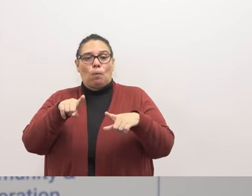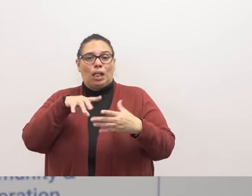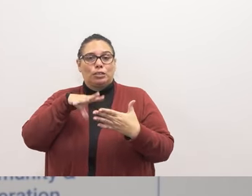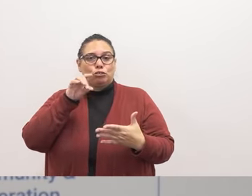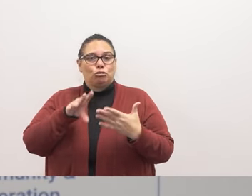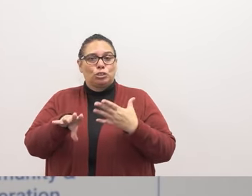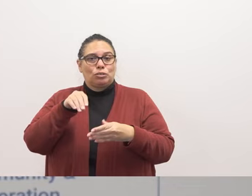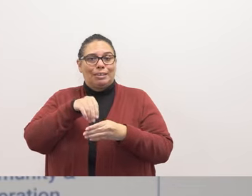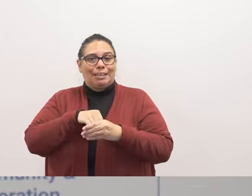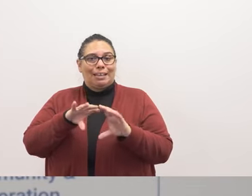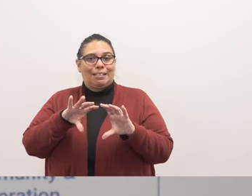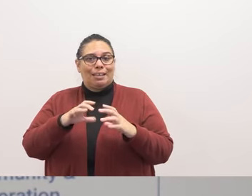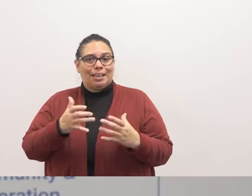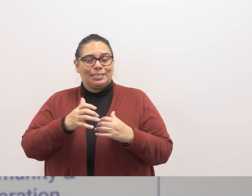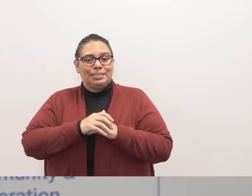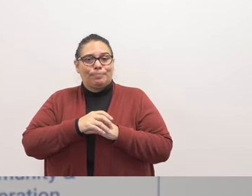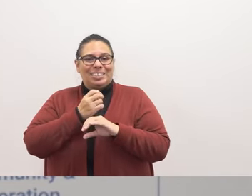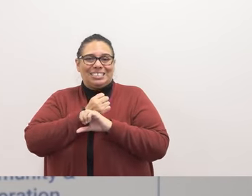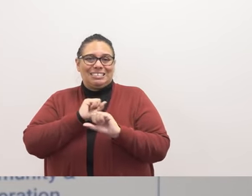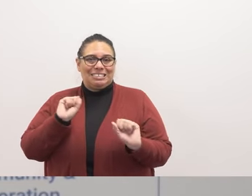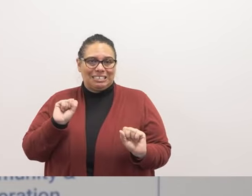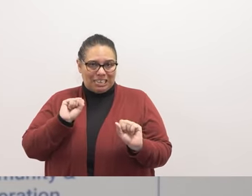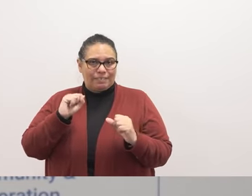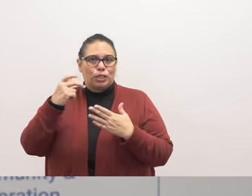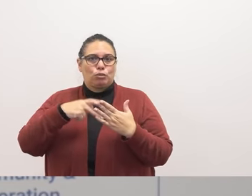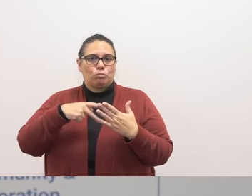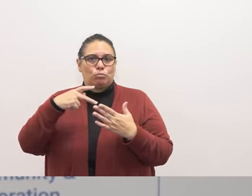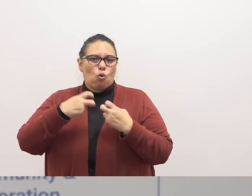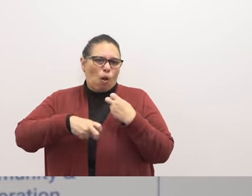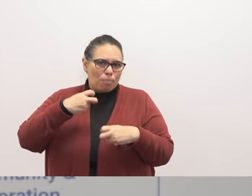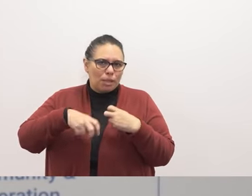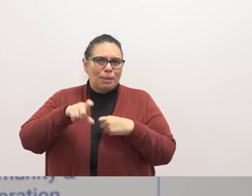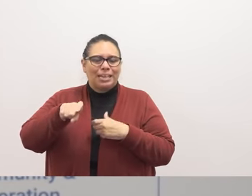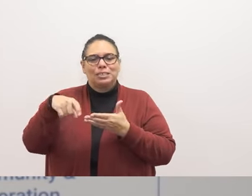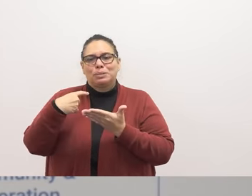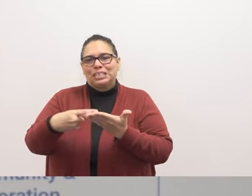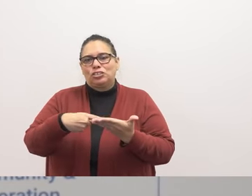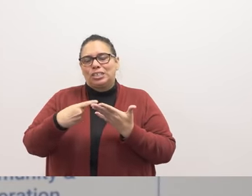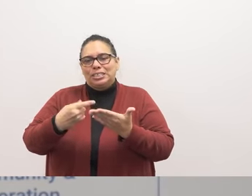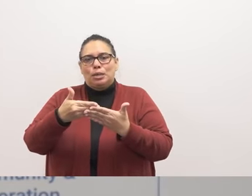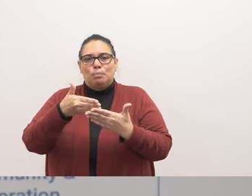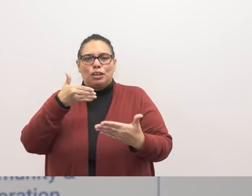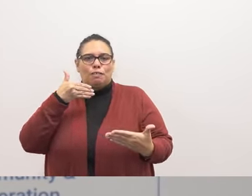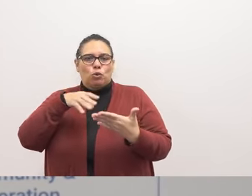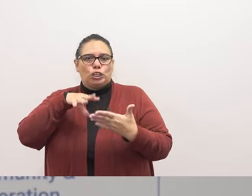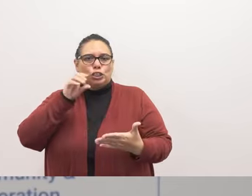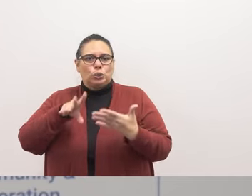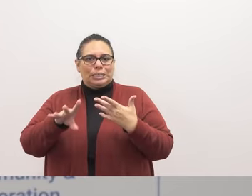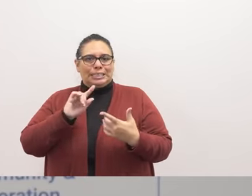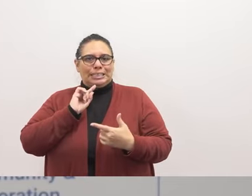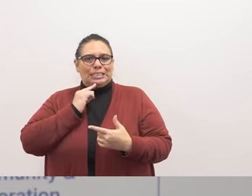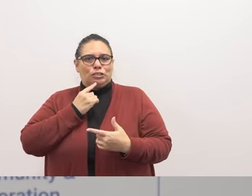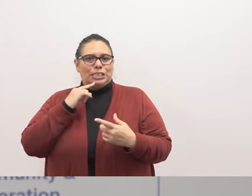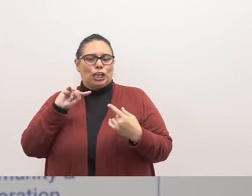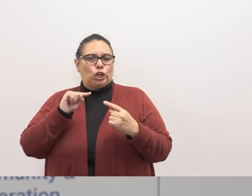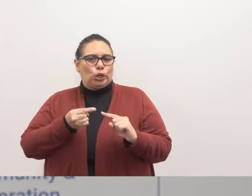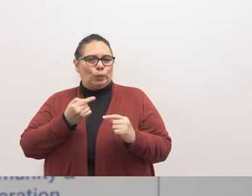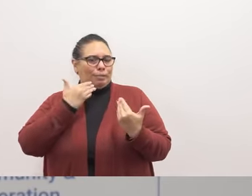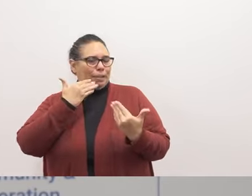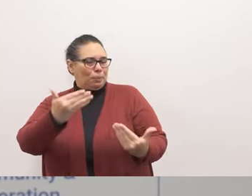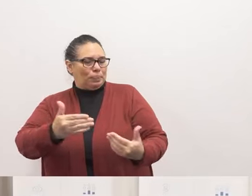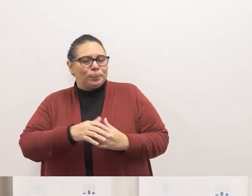this continues to be a safety problem that must be addressed before a student is seriously hurt and that's it thank you